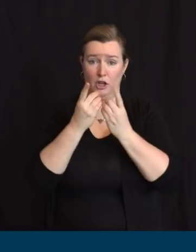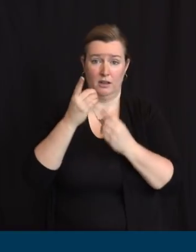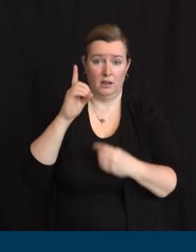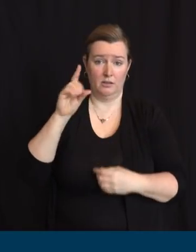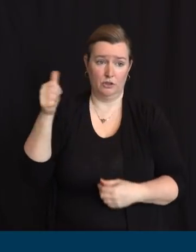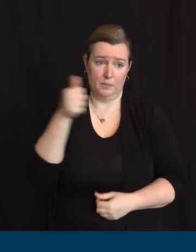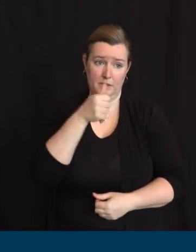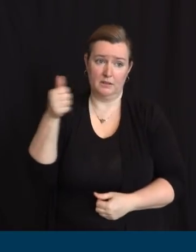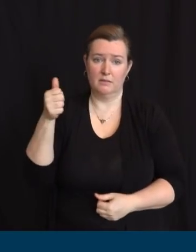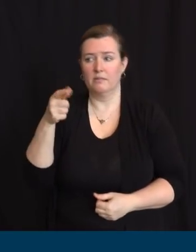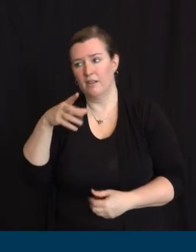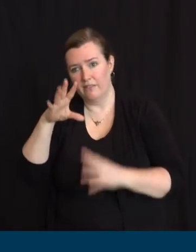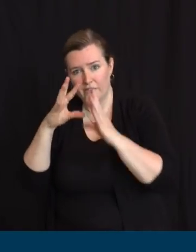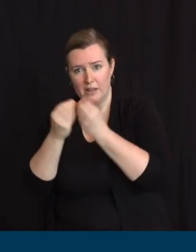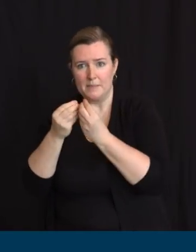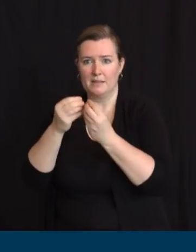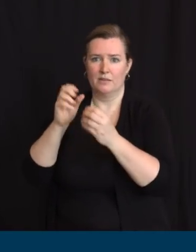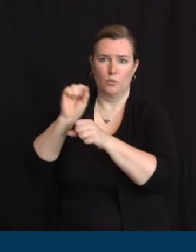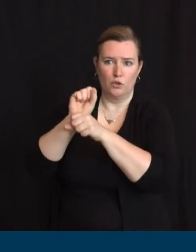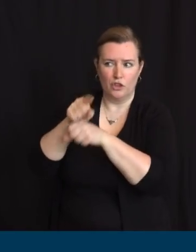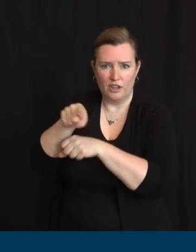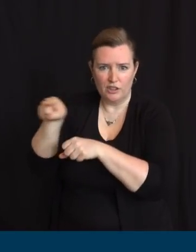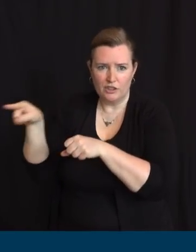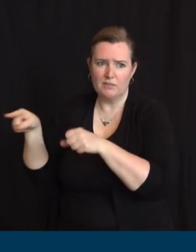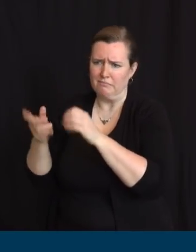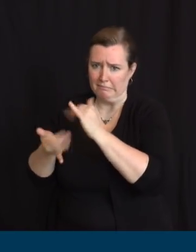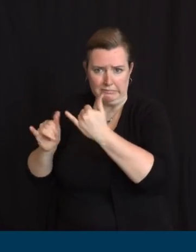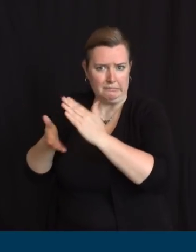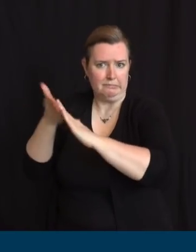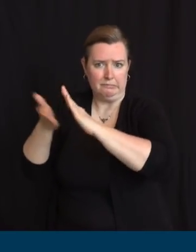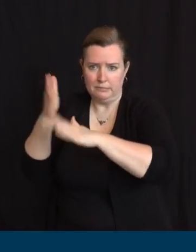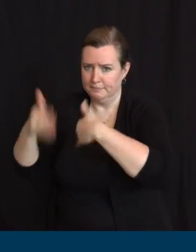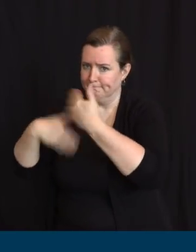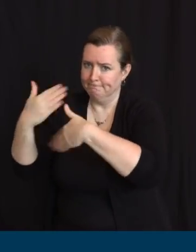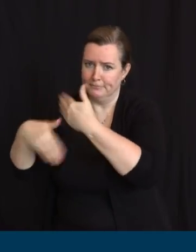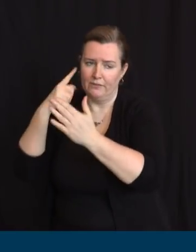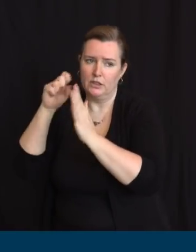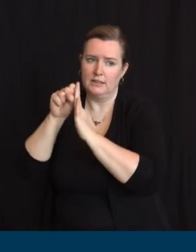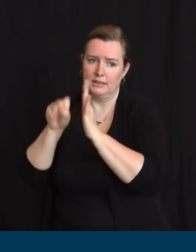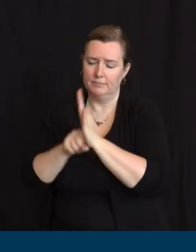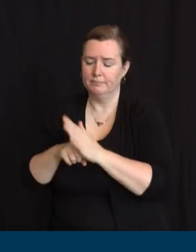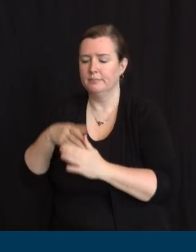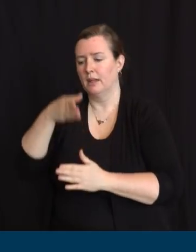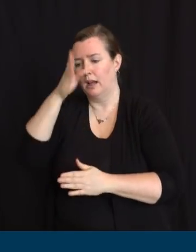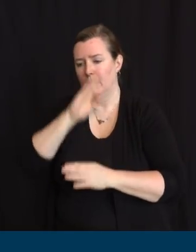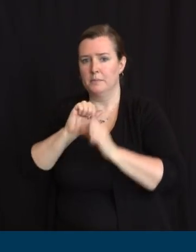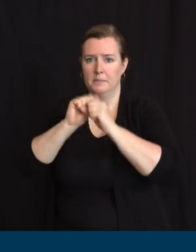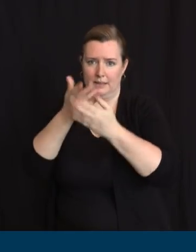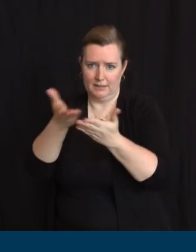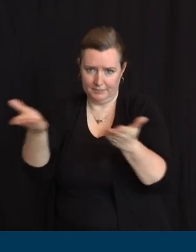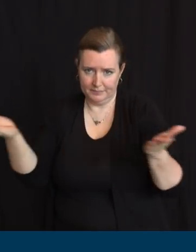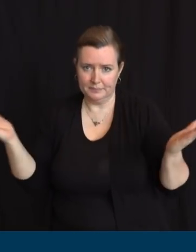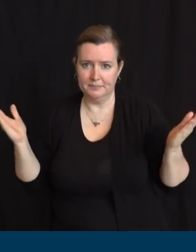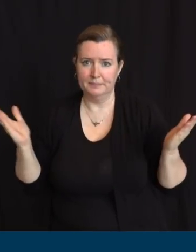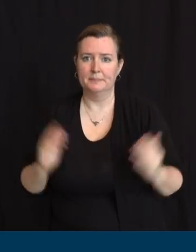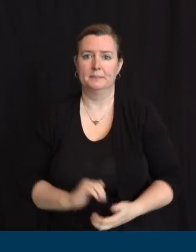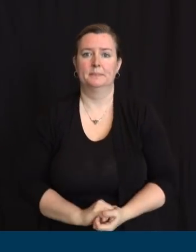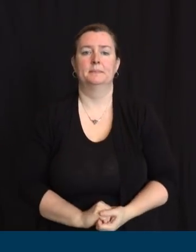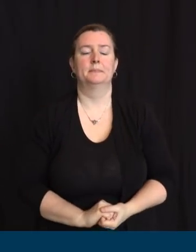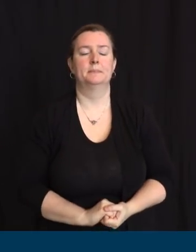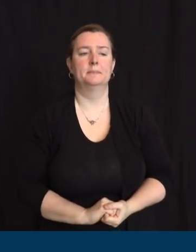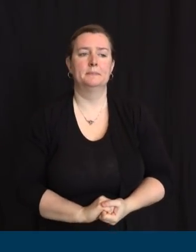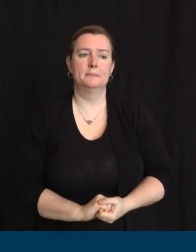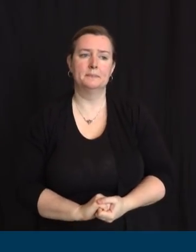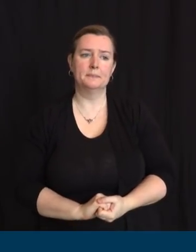as Eddie did, to keep our state moving forward. God bless that guy. Bedminster Police Patrol